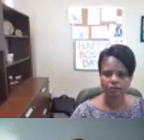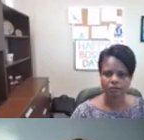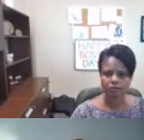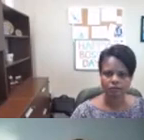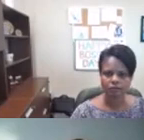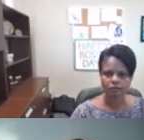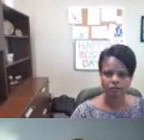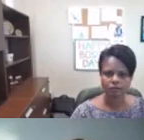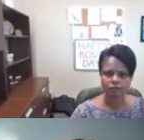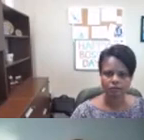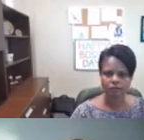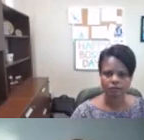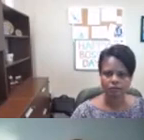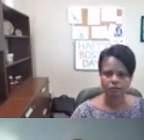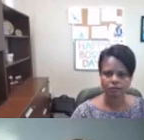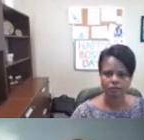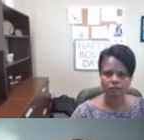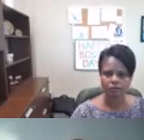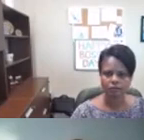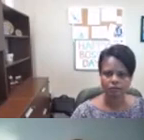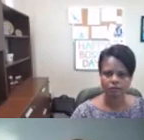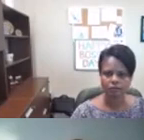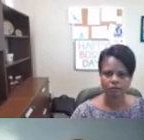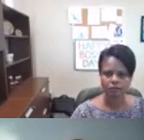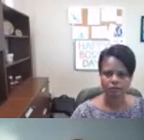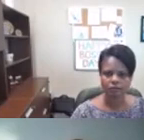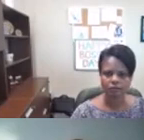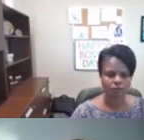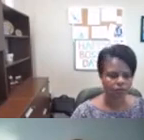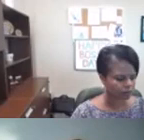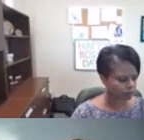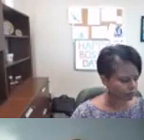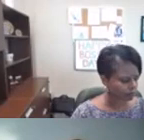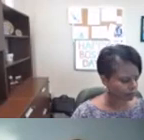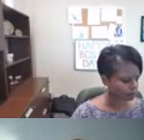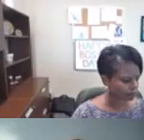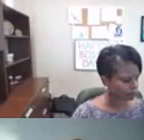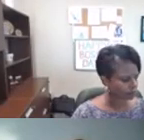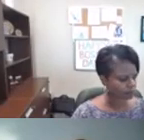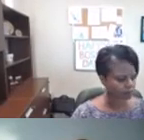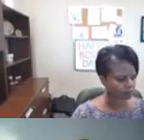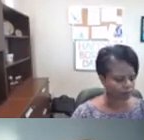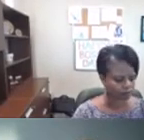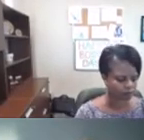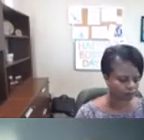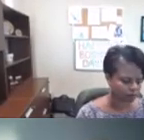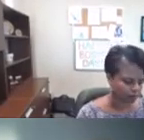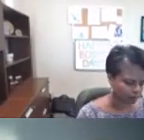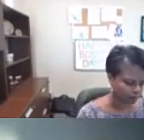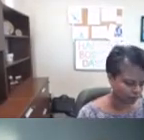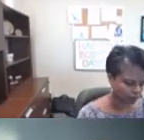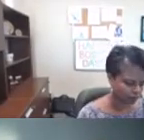on the next slide uh looking at the age range of clients ages 3 to 21